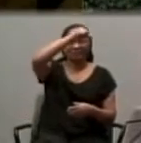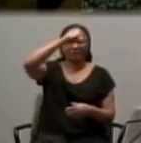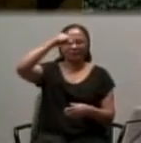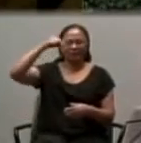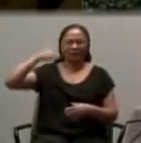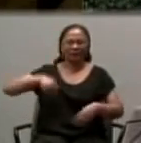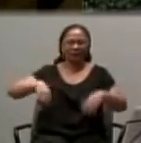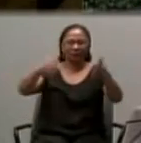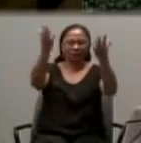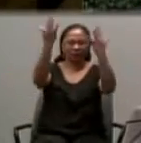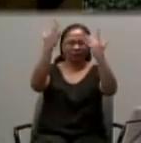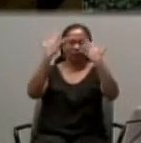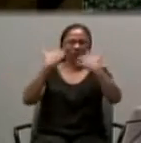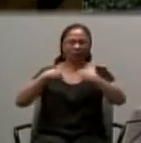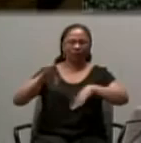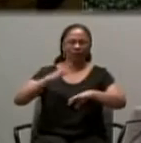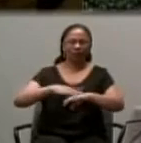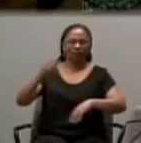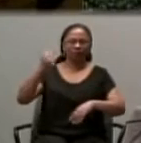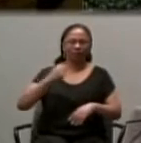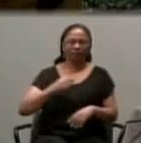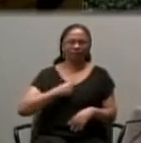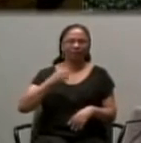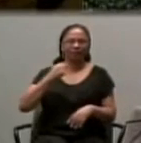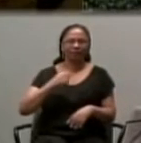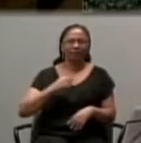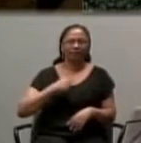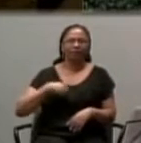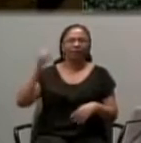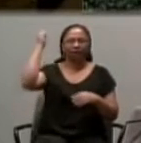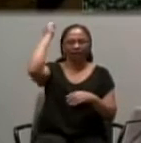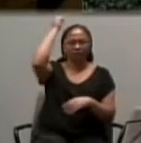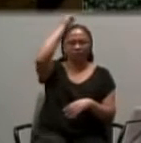Anointing, fall on me.